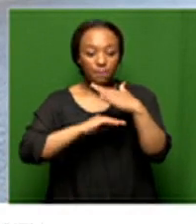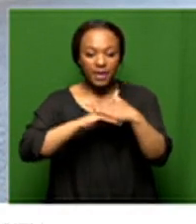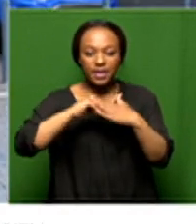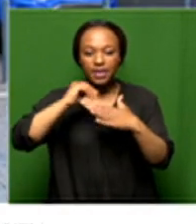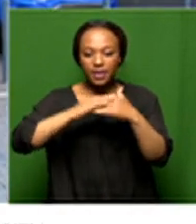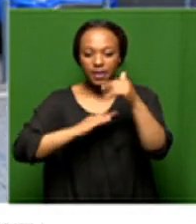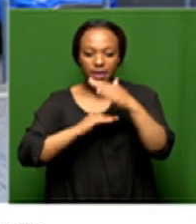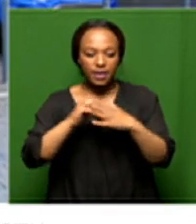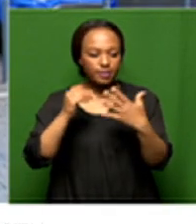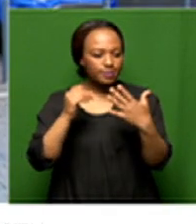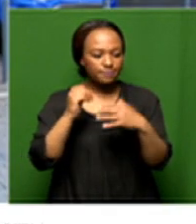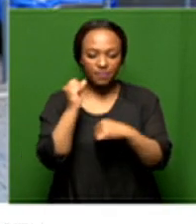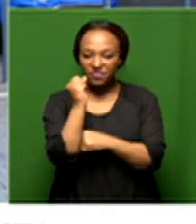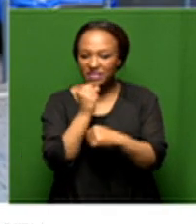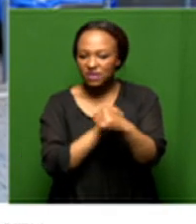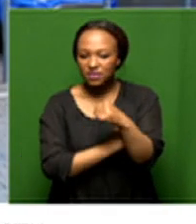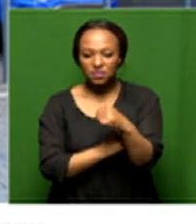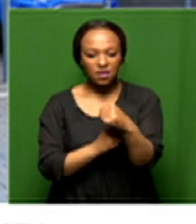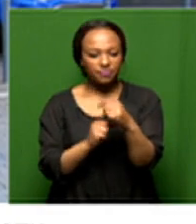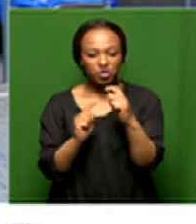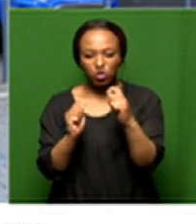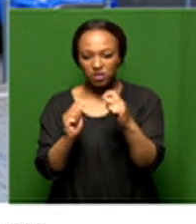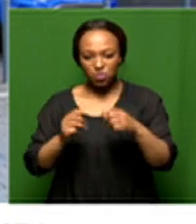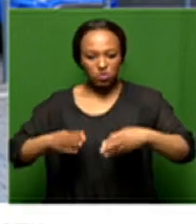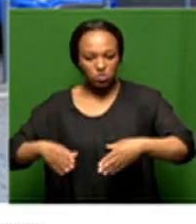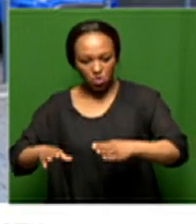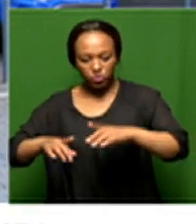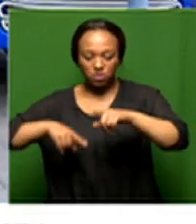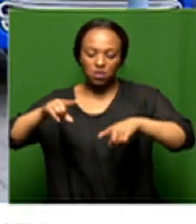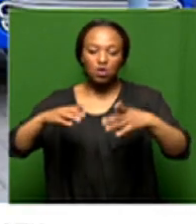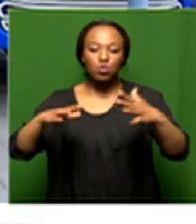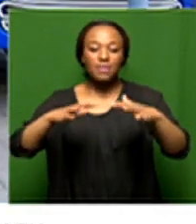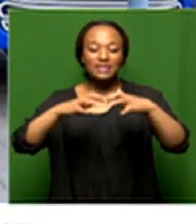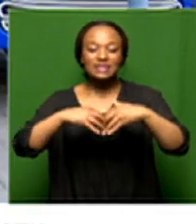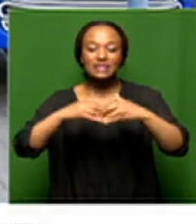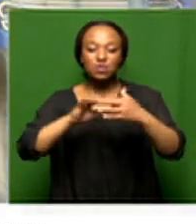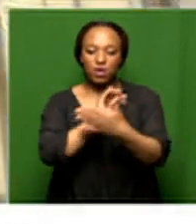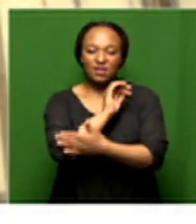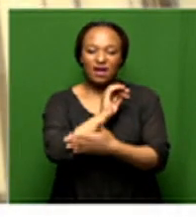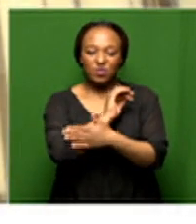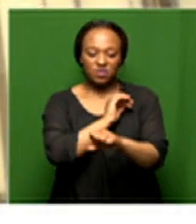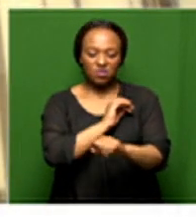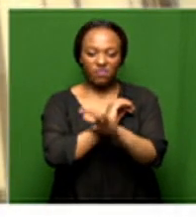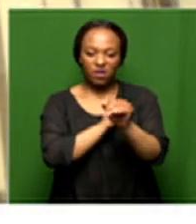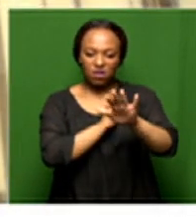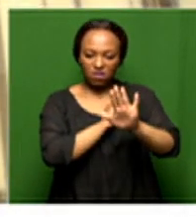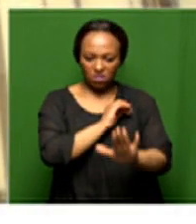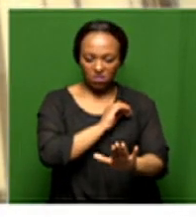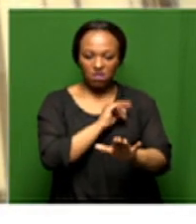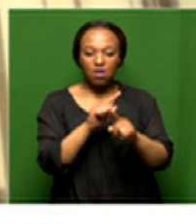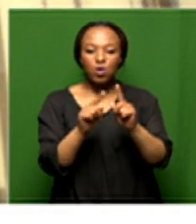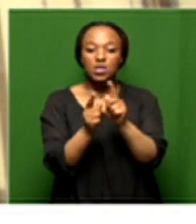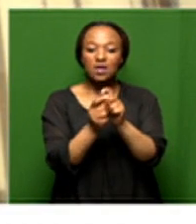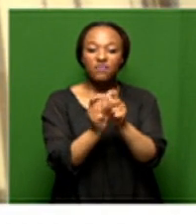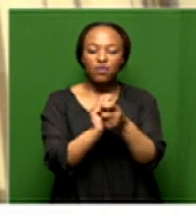this infrastructure program must be manufactured there in the country and how you do it you need some reforms in some